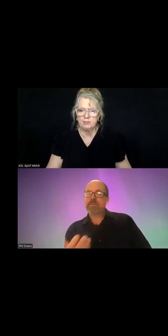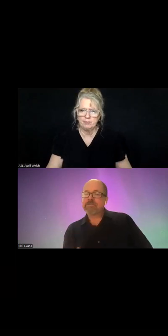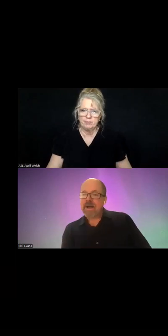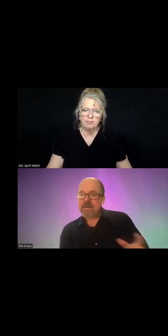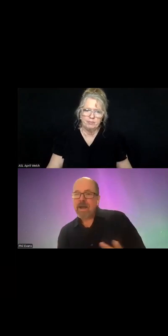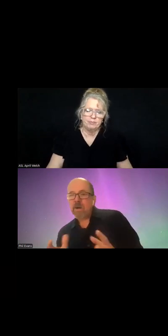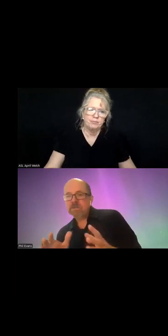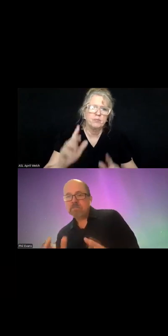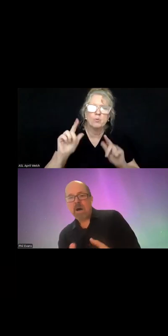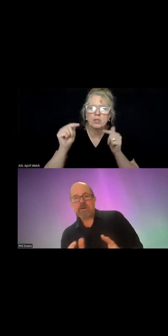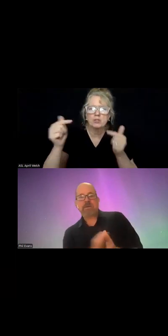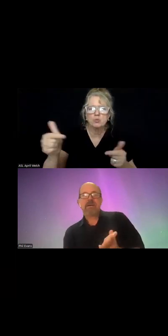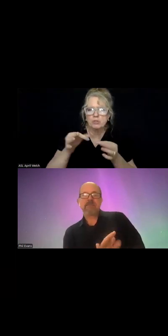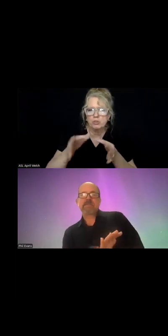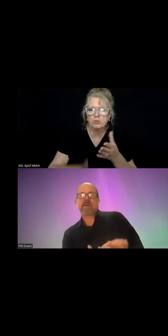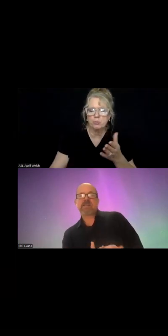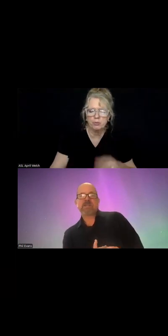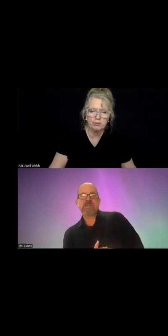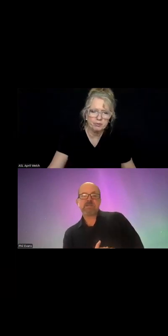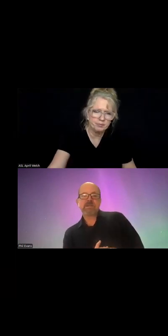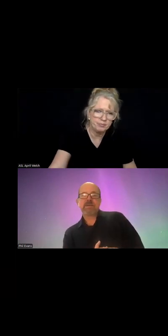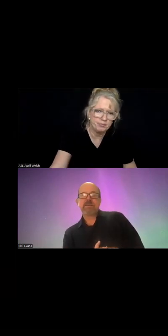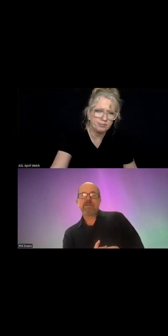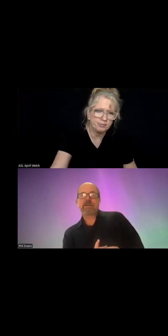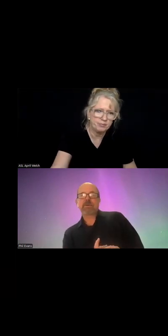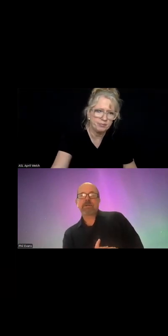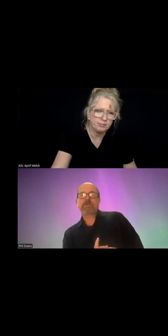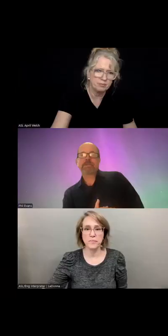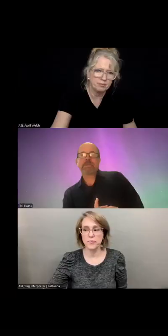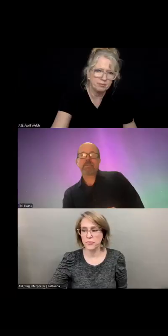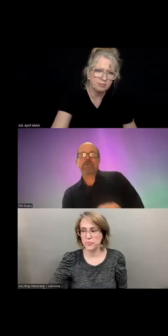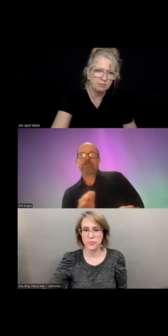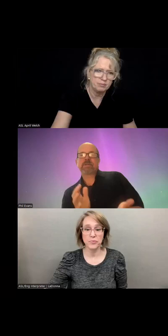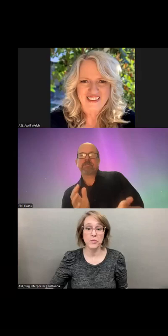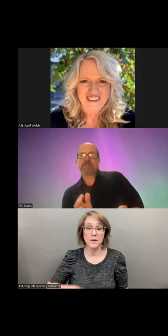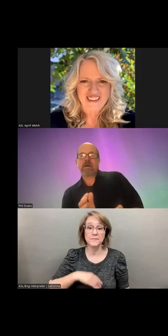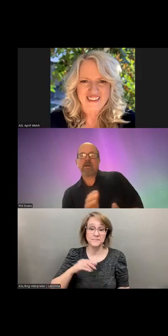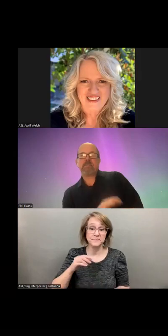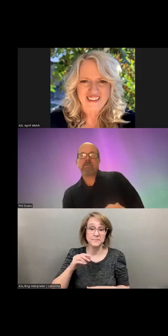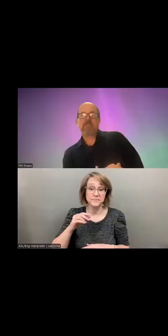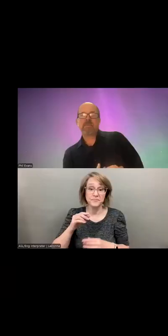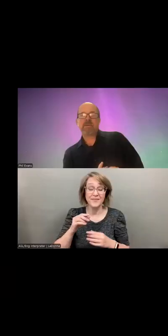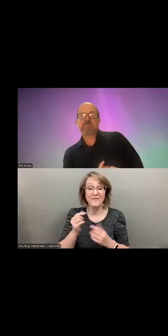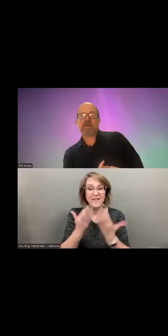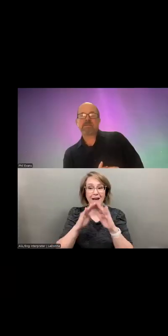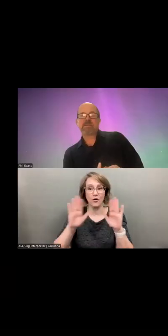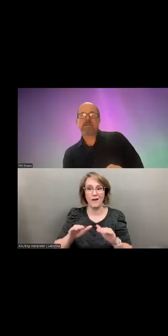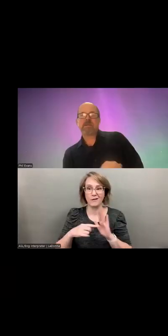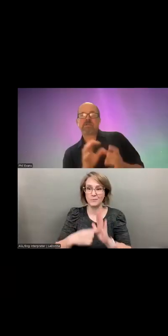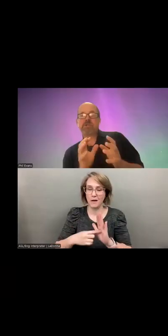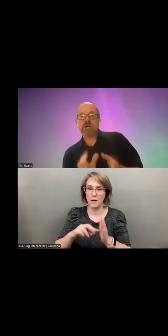So the firehouse model emphasizes the critical importance of the time being